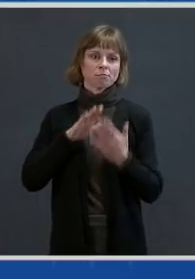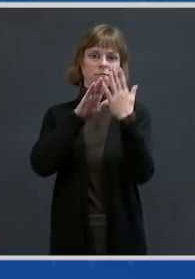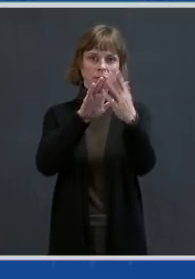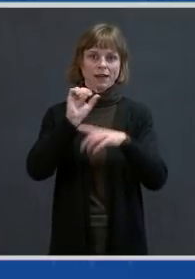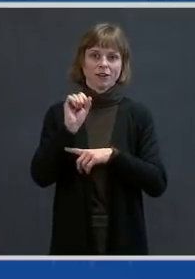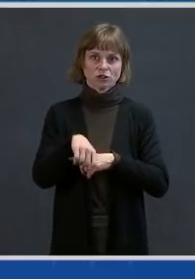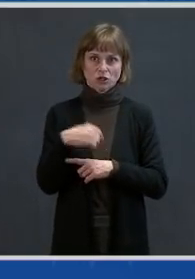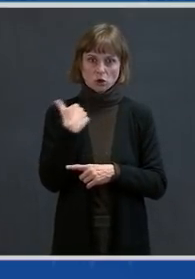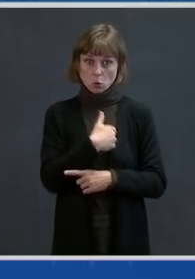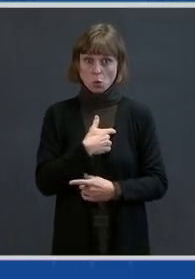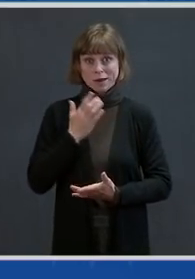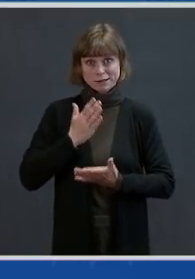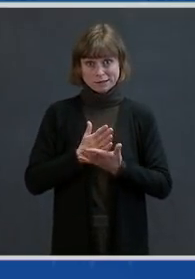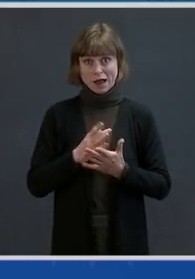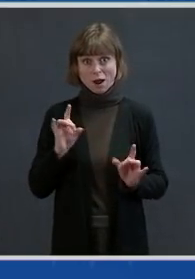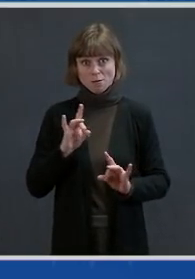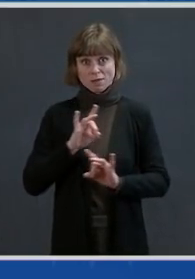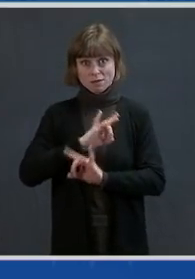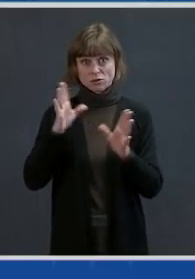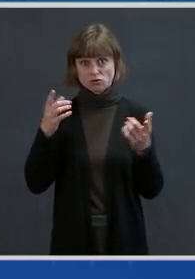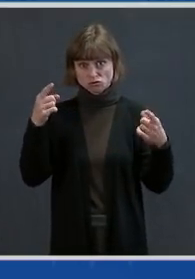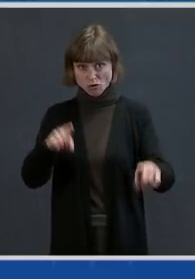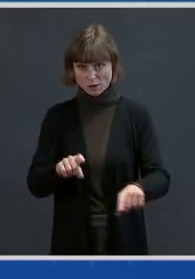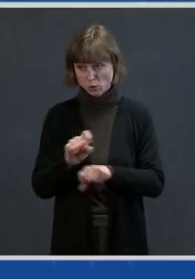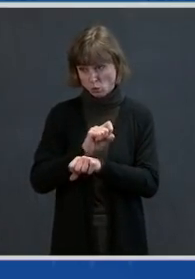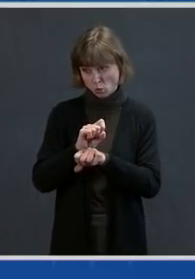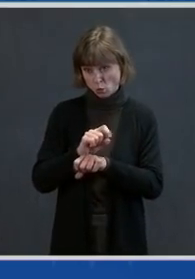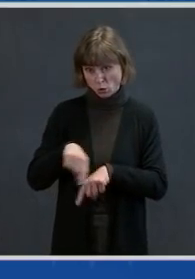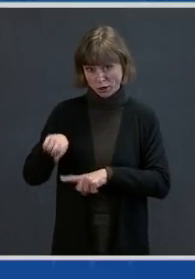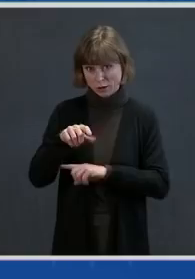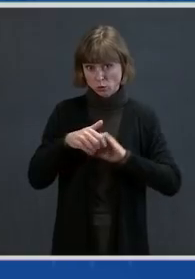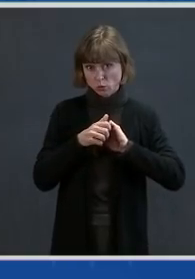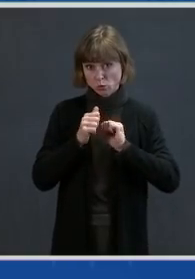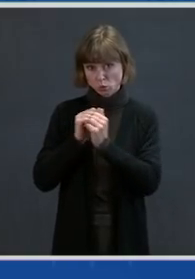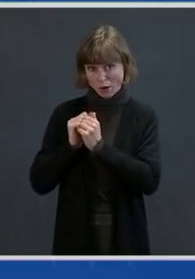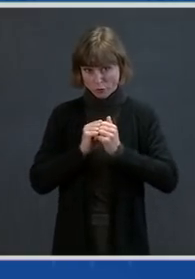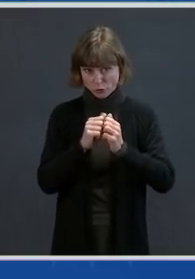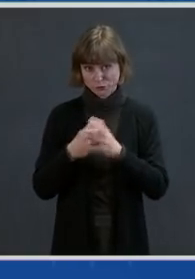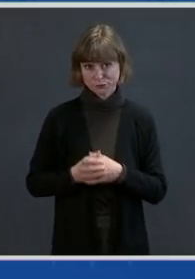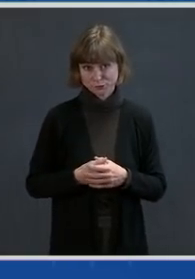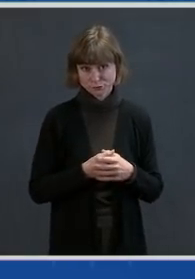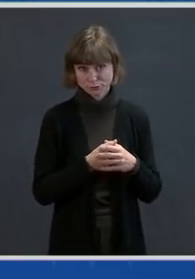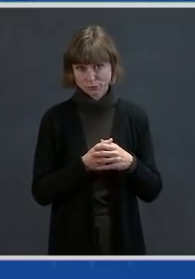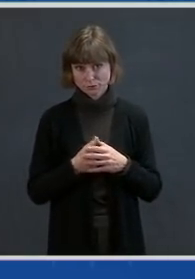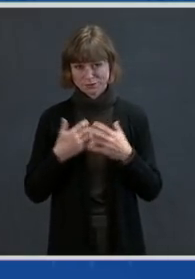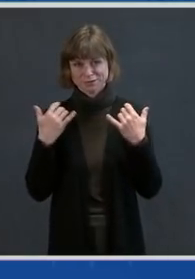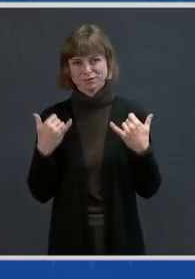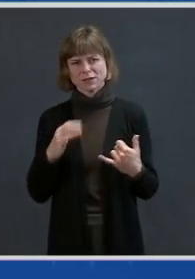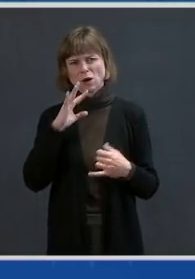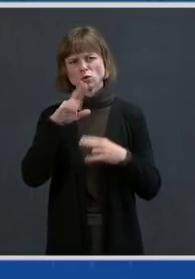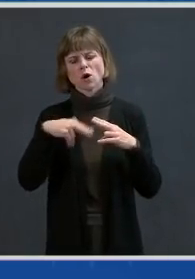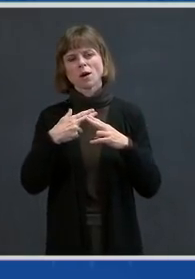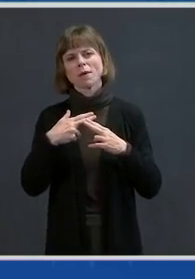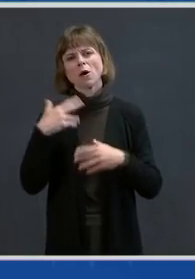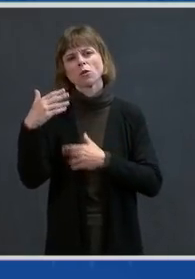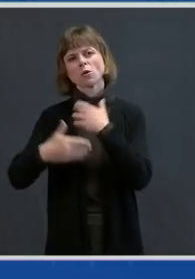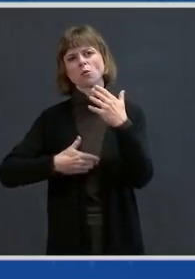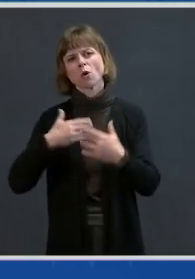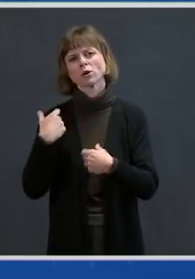to bed by working together. Let me talk now about the progress we're making to reach the